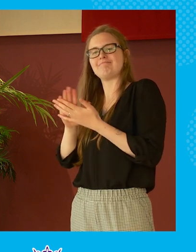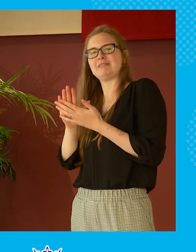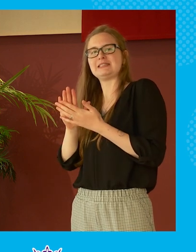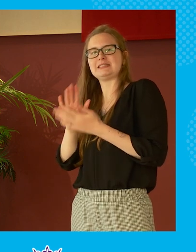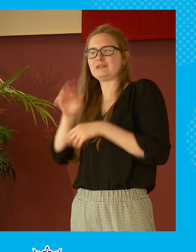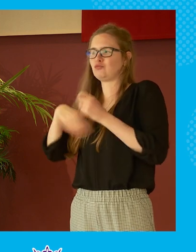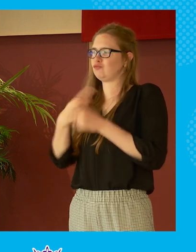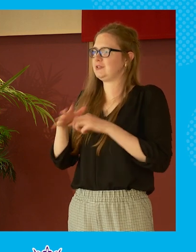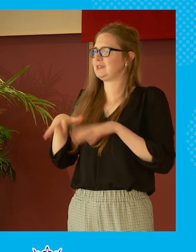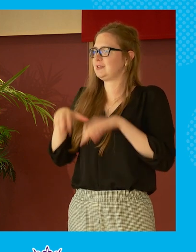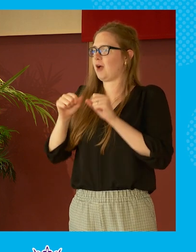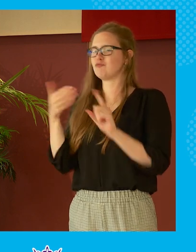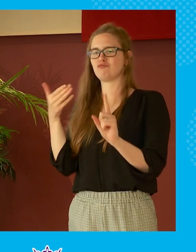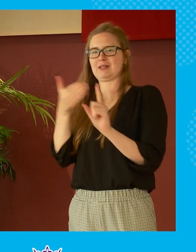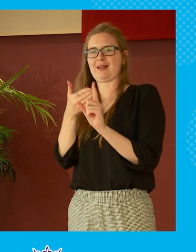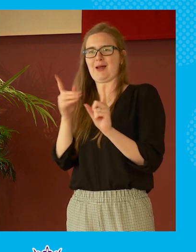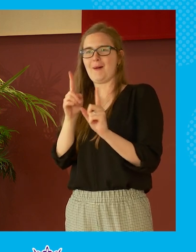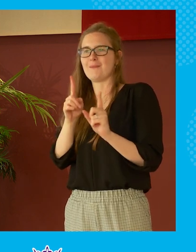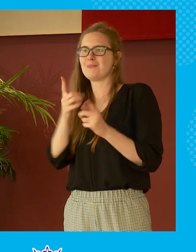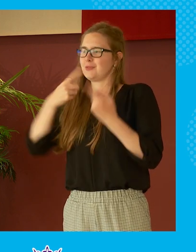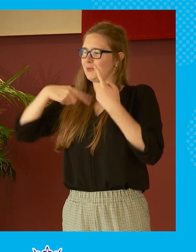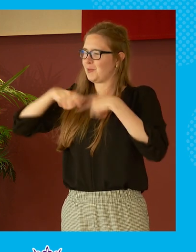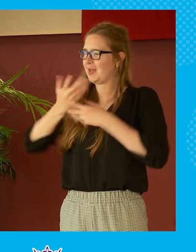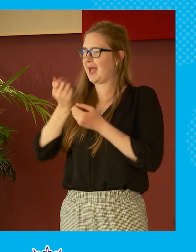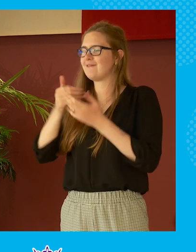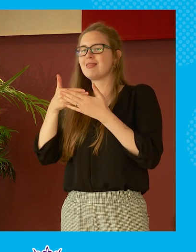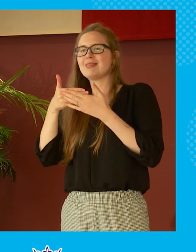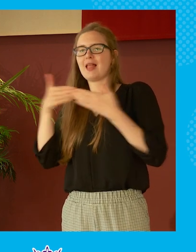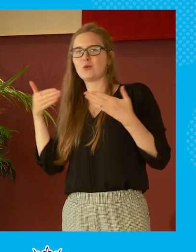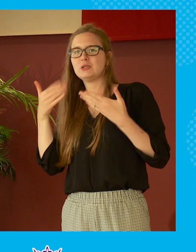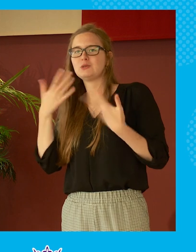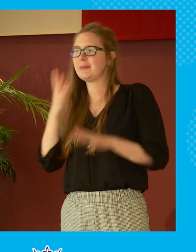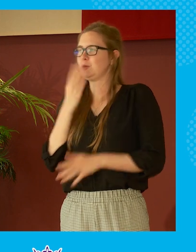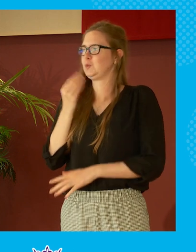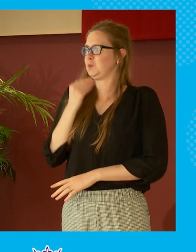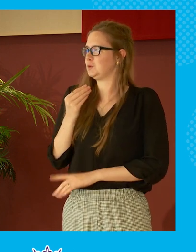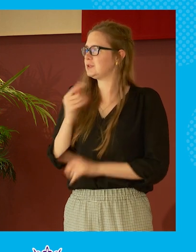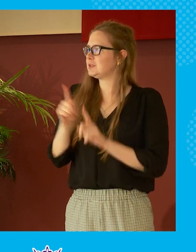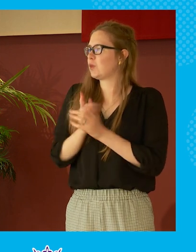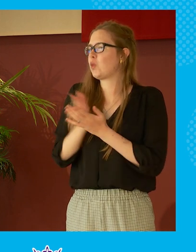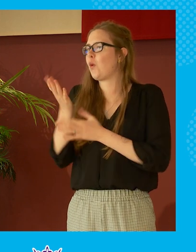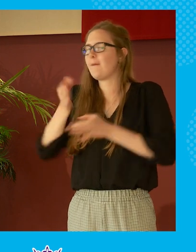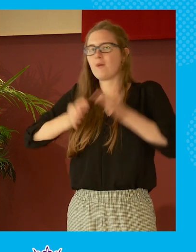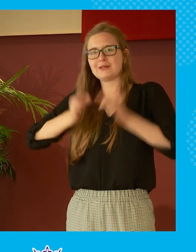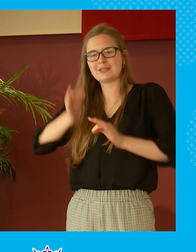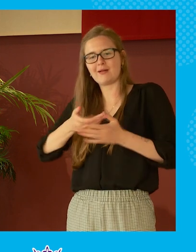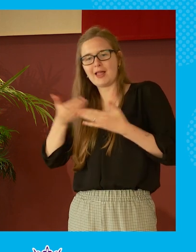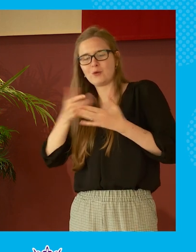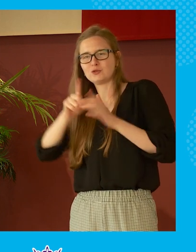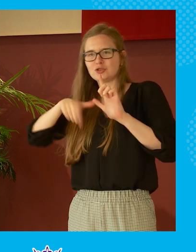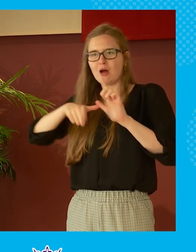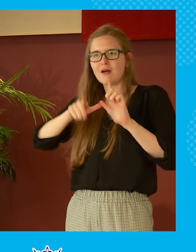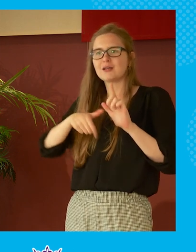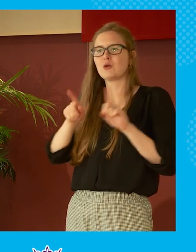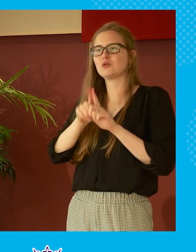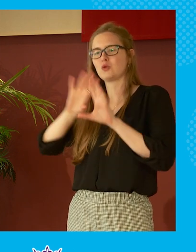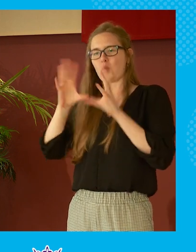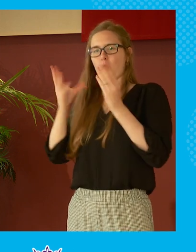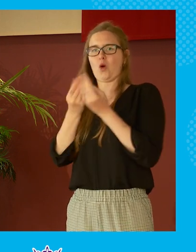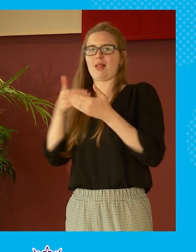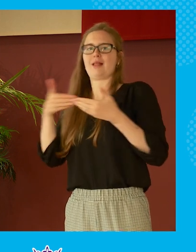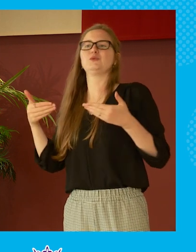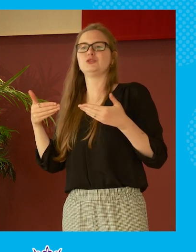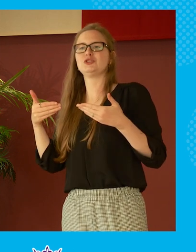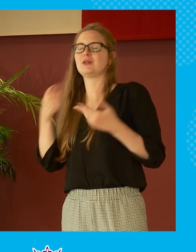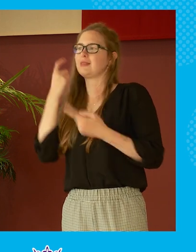if we if we start by recognizing that we have the language that we use in politics and elsewhere in the world generally and one only has to think